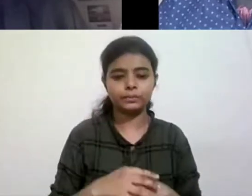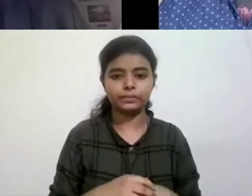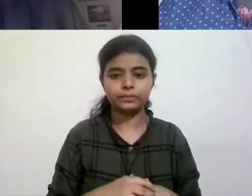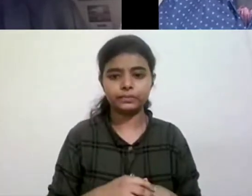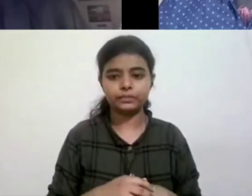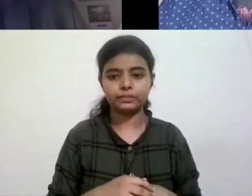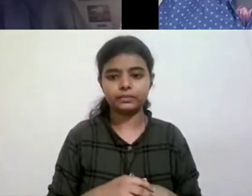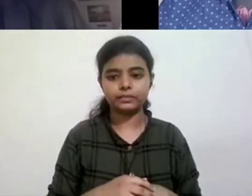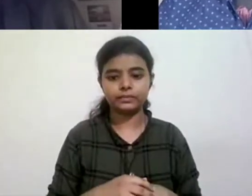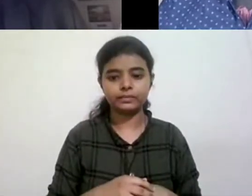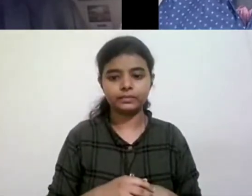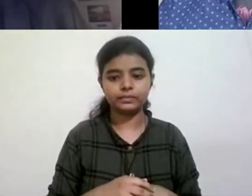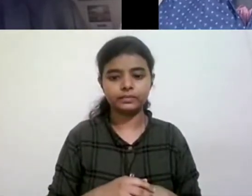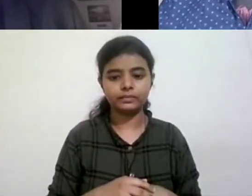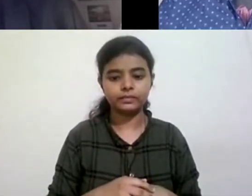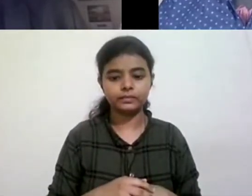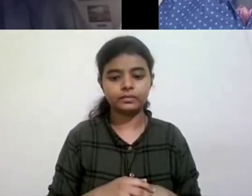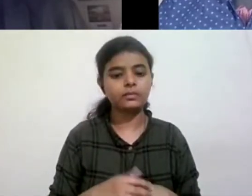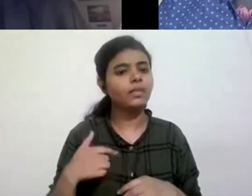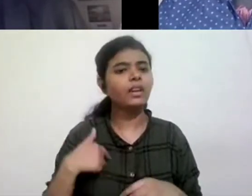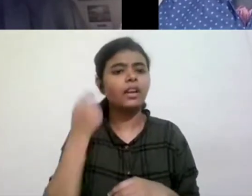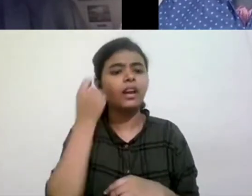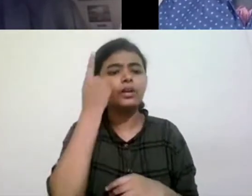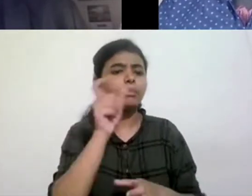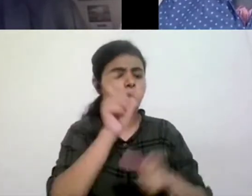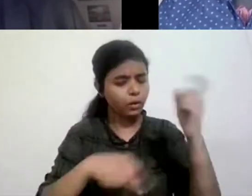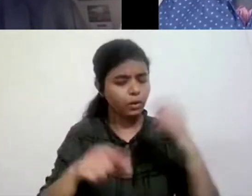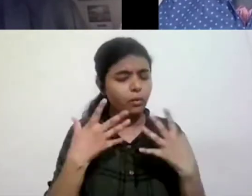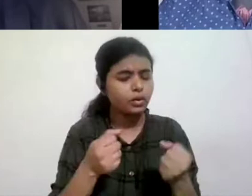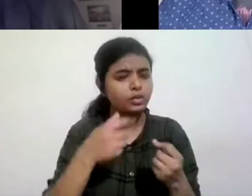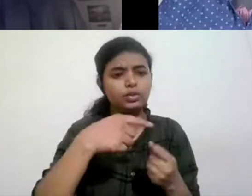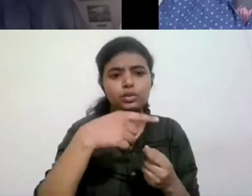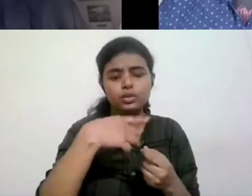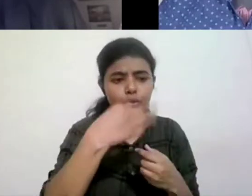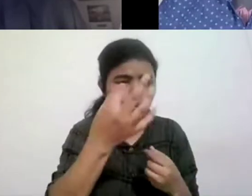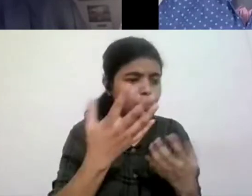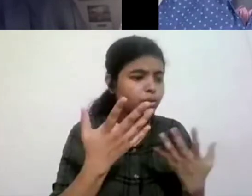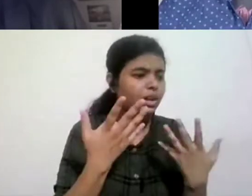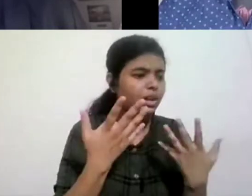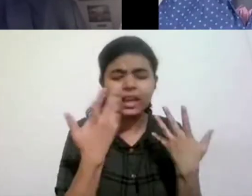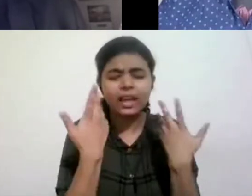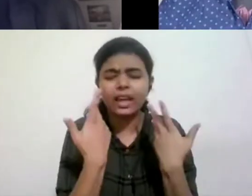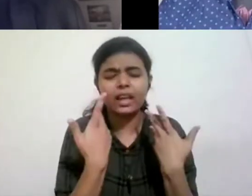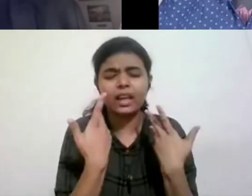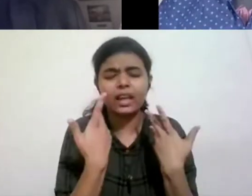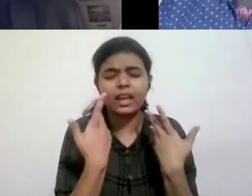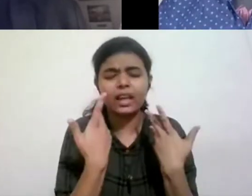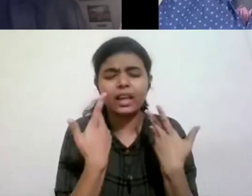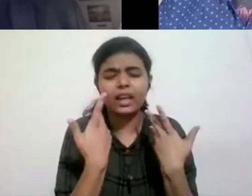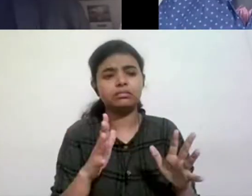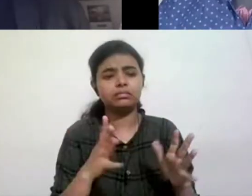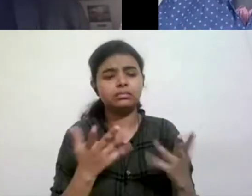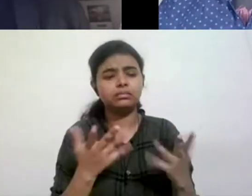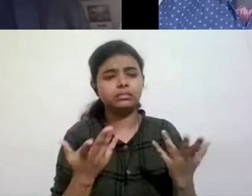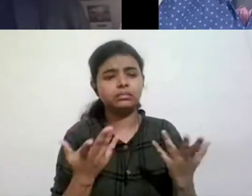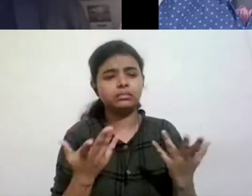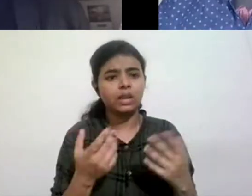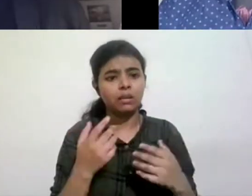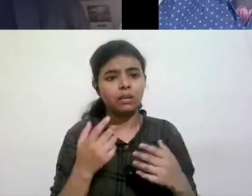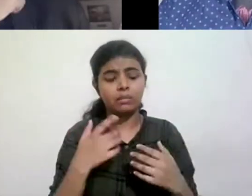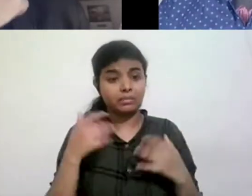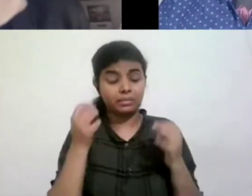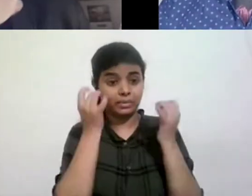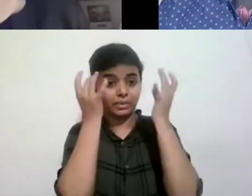understand, uh, person's choice and everything. So there is no, nothing like, I am not, uh, angry